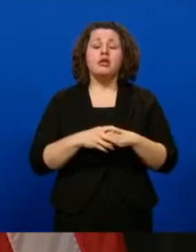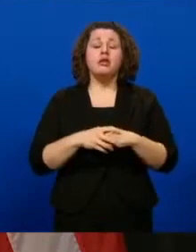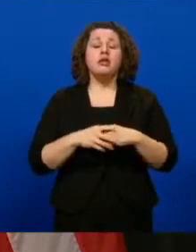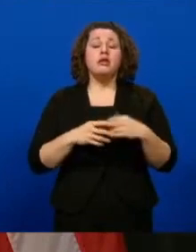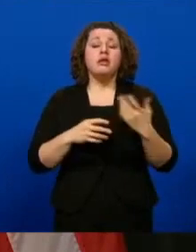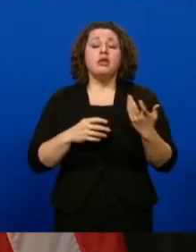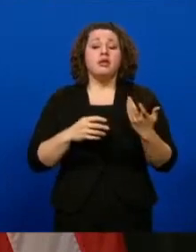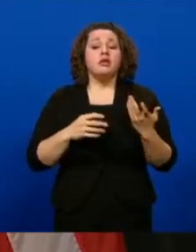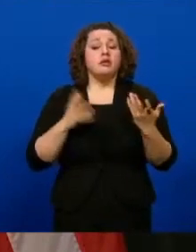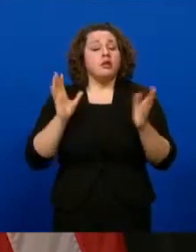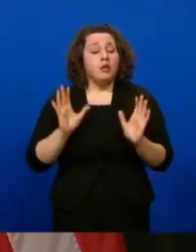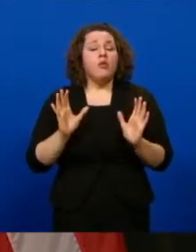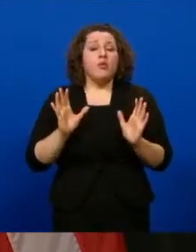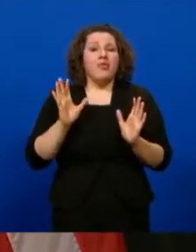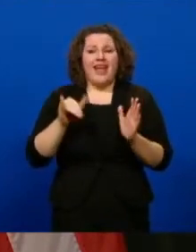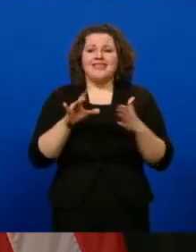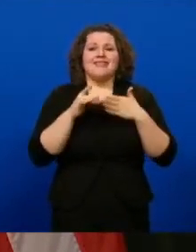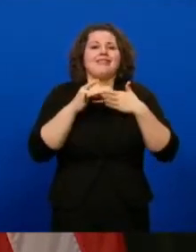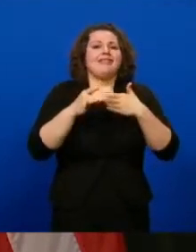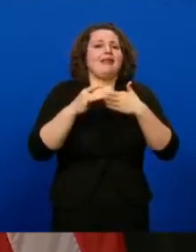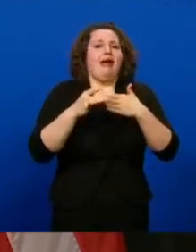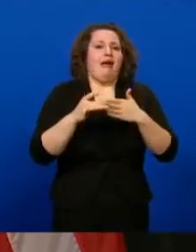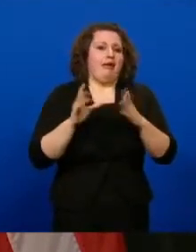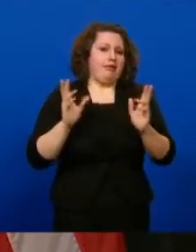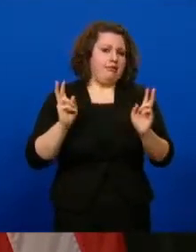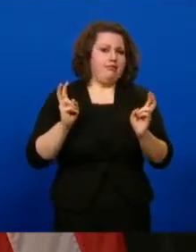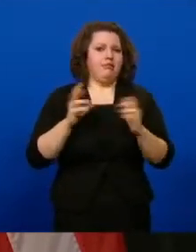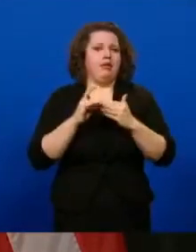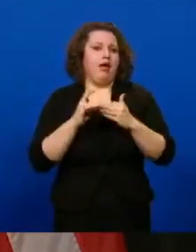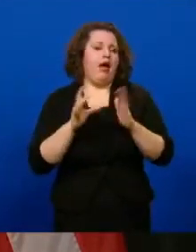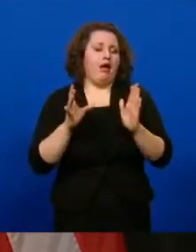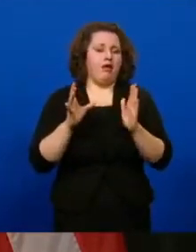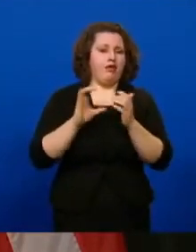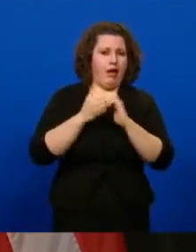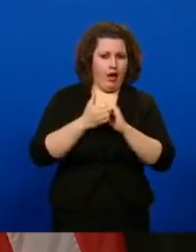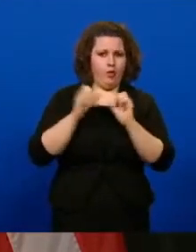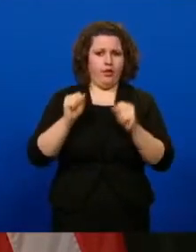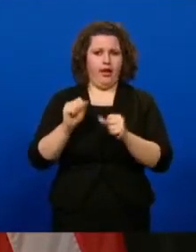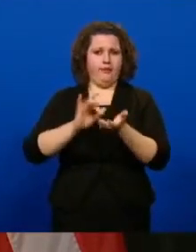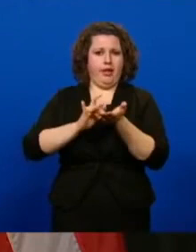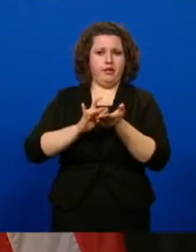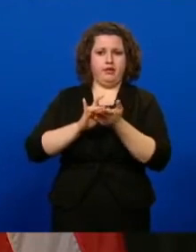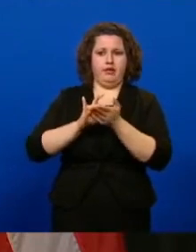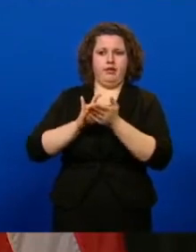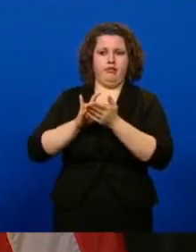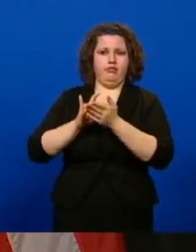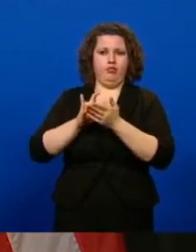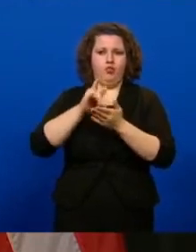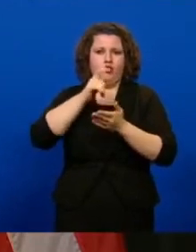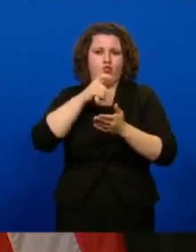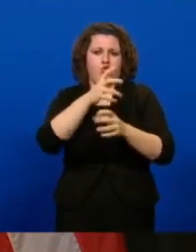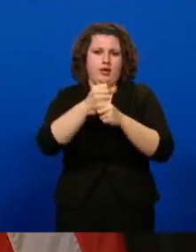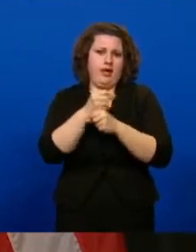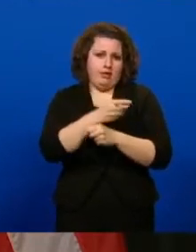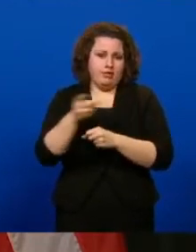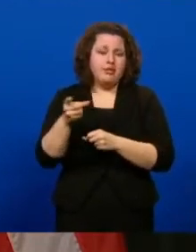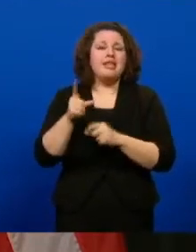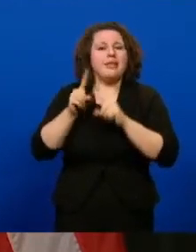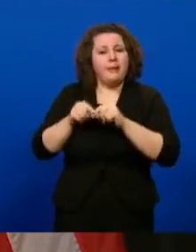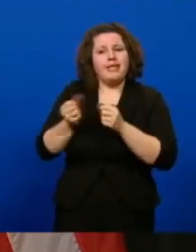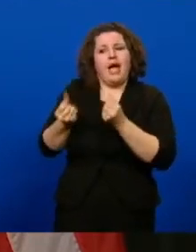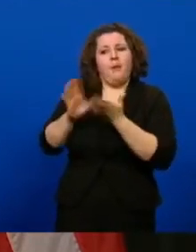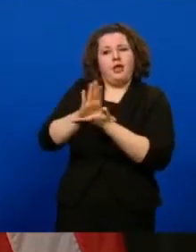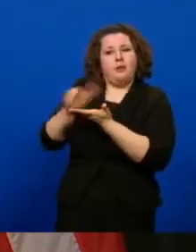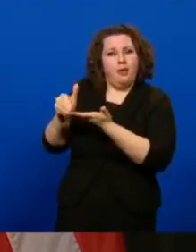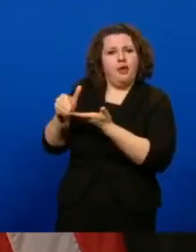we want to make sure. So that's kind of a guidance of how we can allocate the vaccine, depending on the doses that we get. But